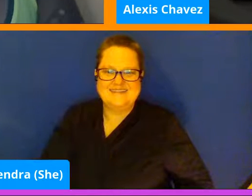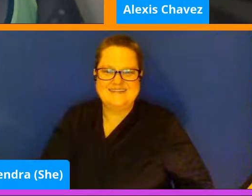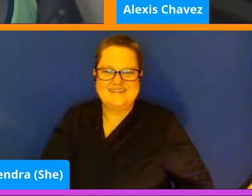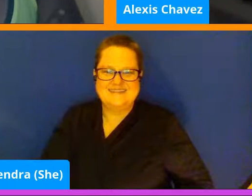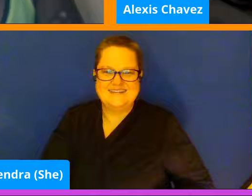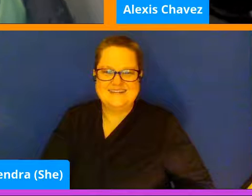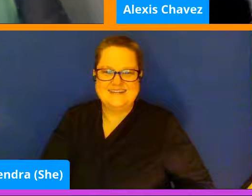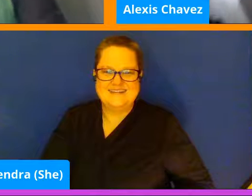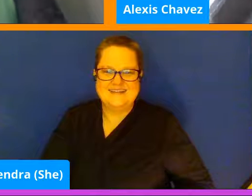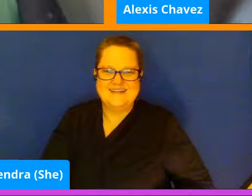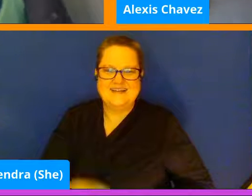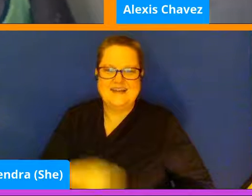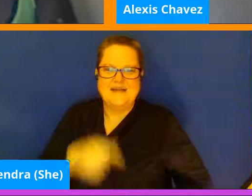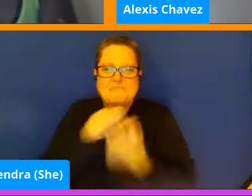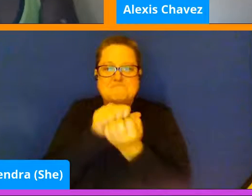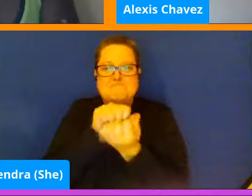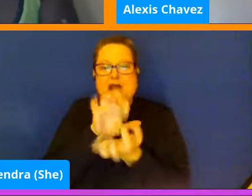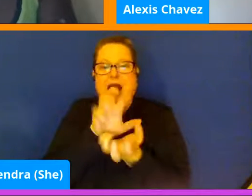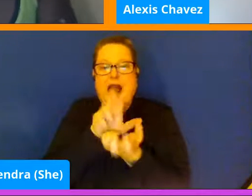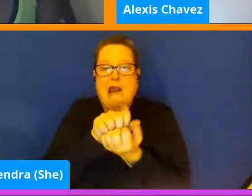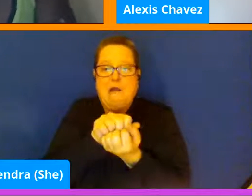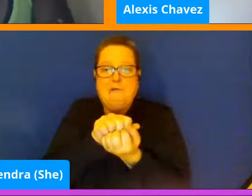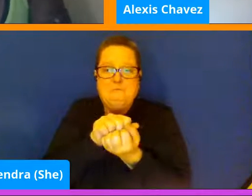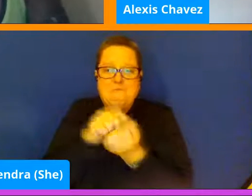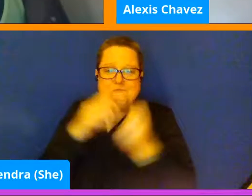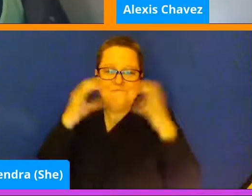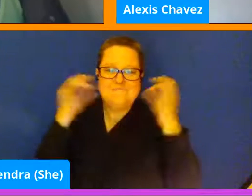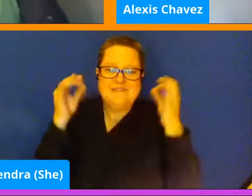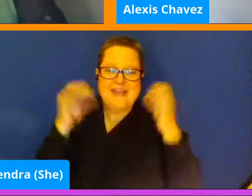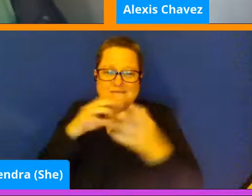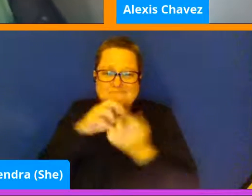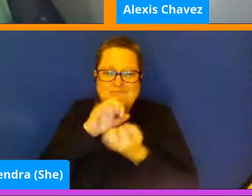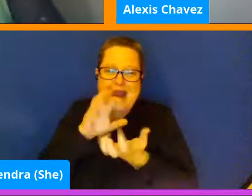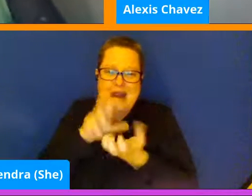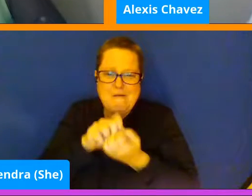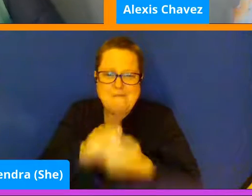Hi, cat. Oh, she was a little. Hi. Chichi. How'd you go?